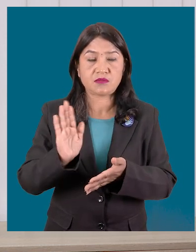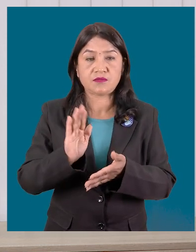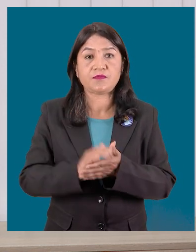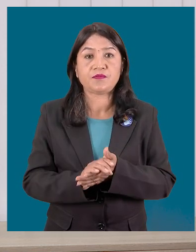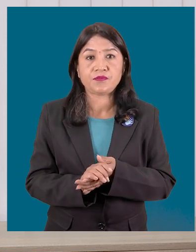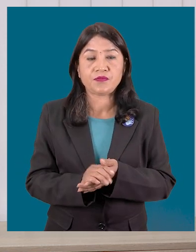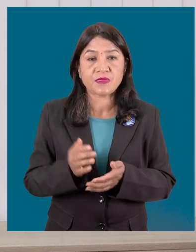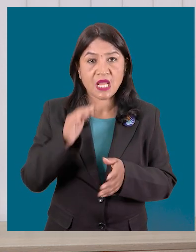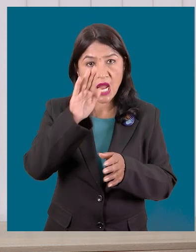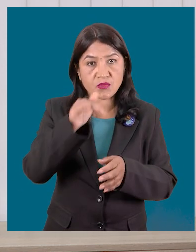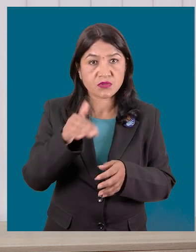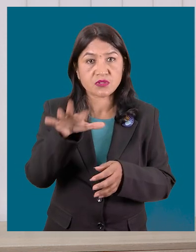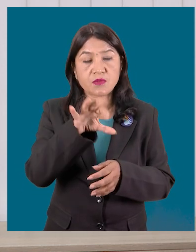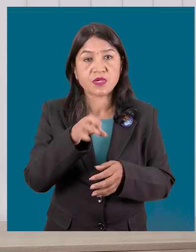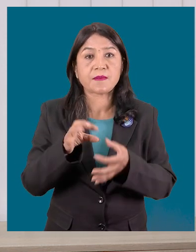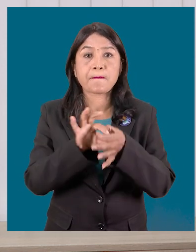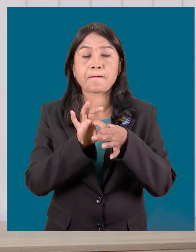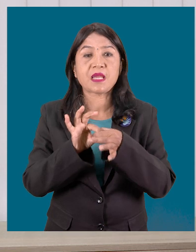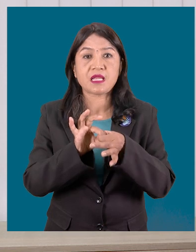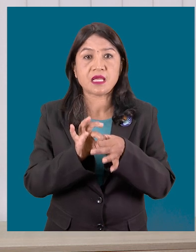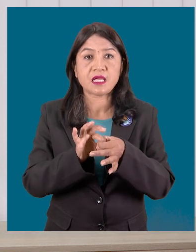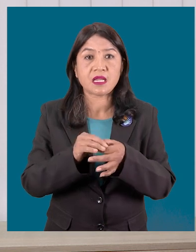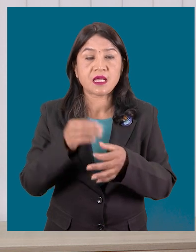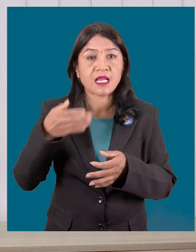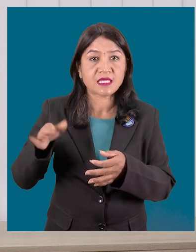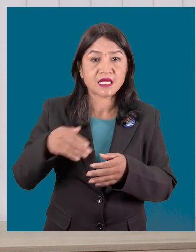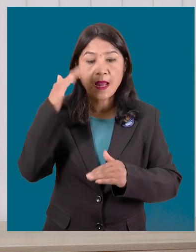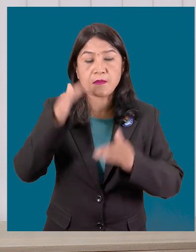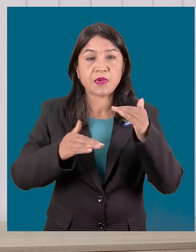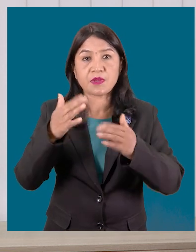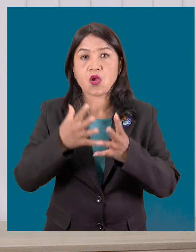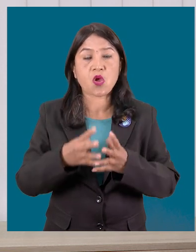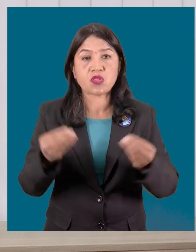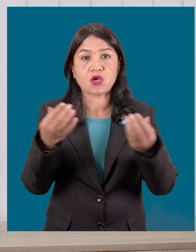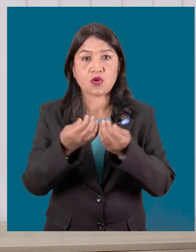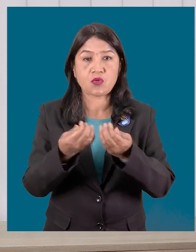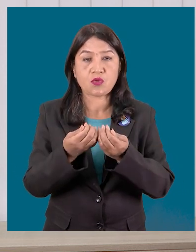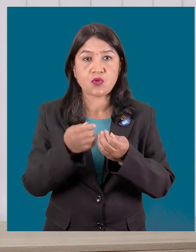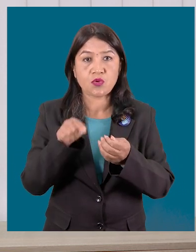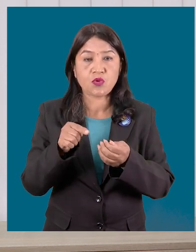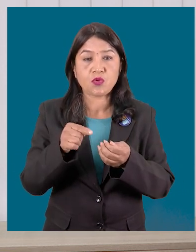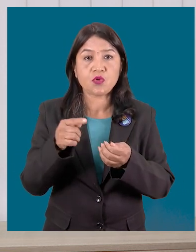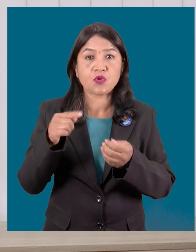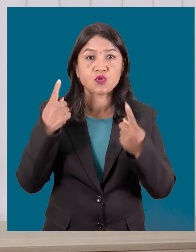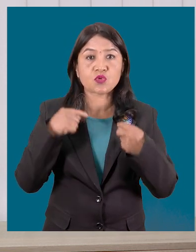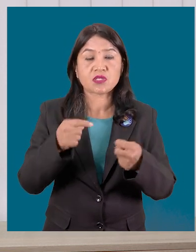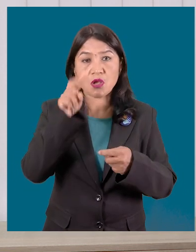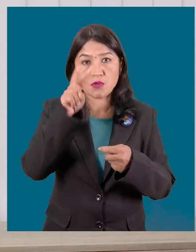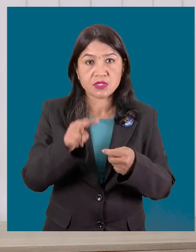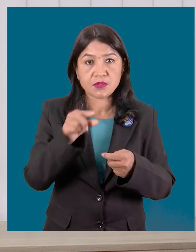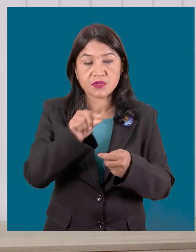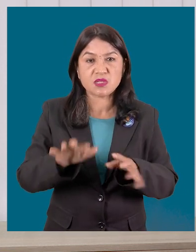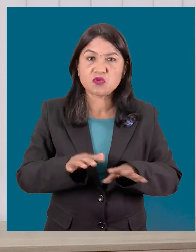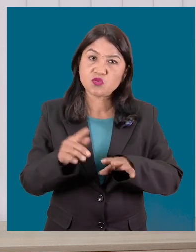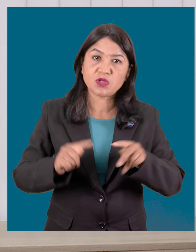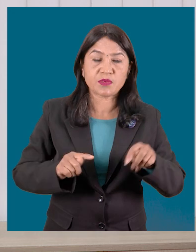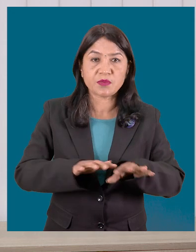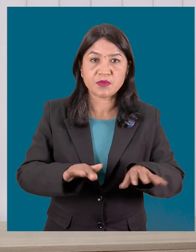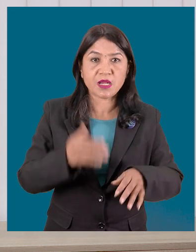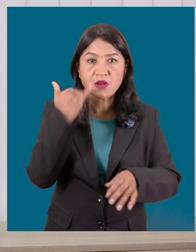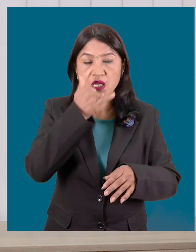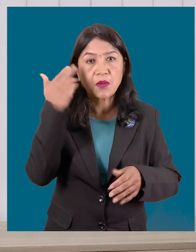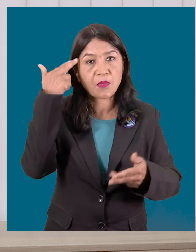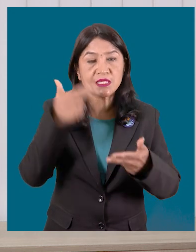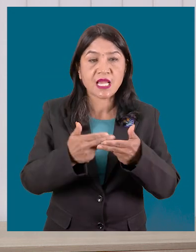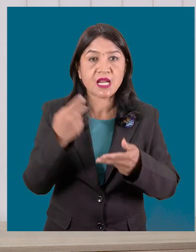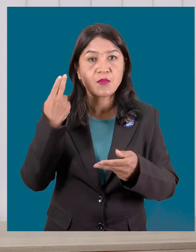Let's unite to end stigma and discrimination and ensure everyone everywhere has access